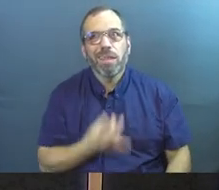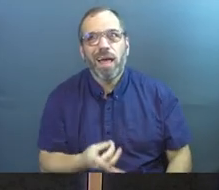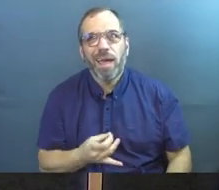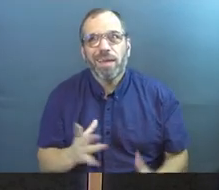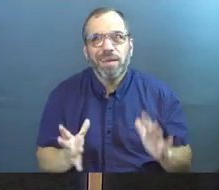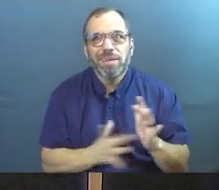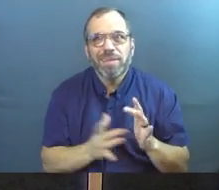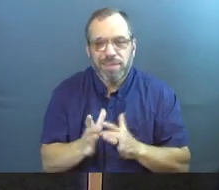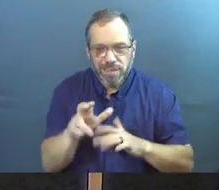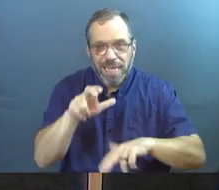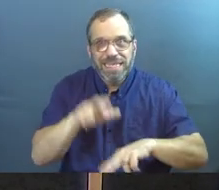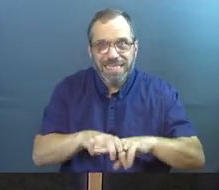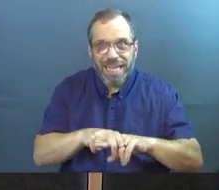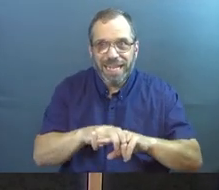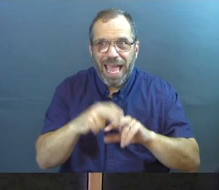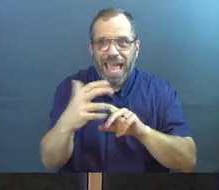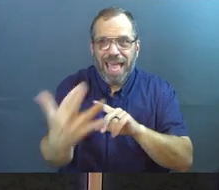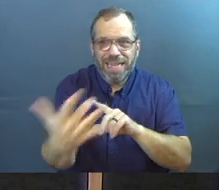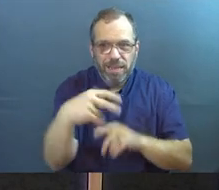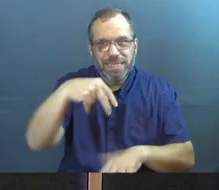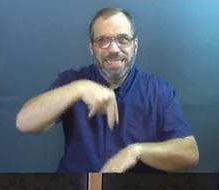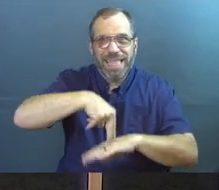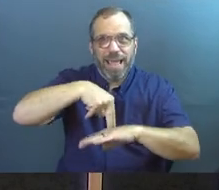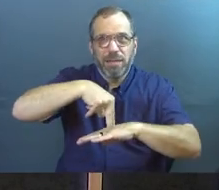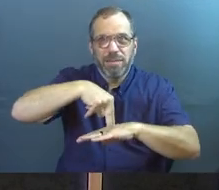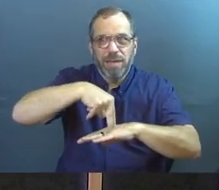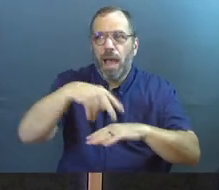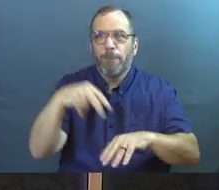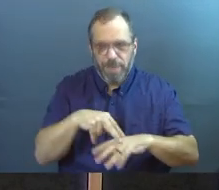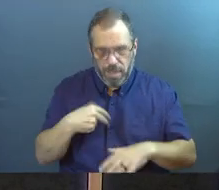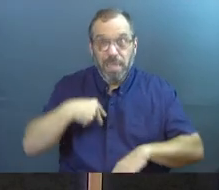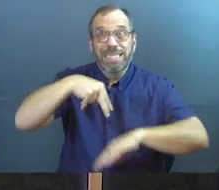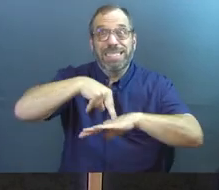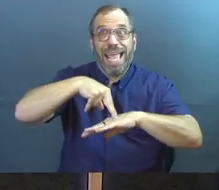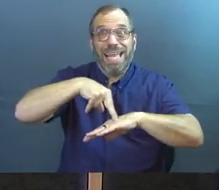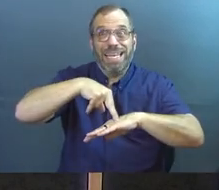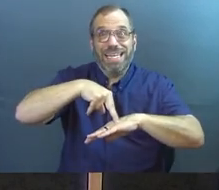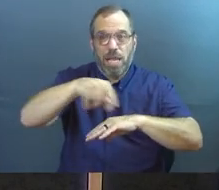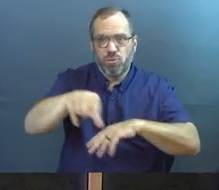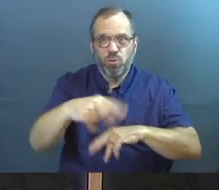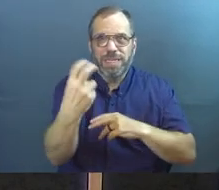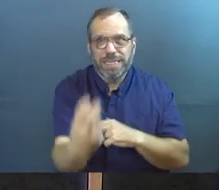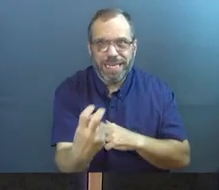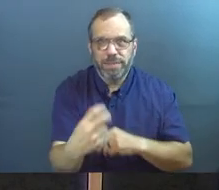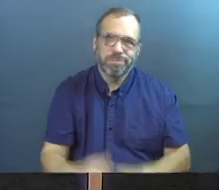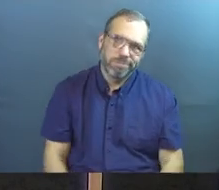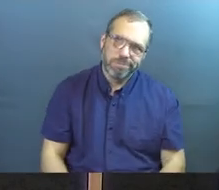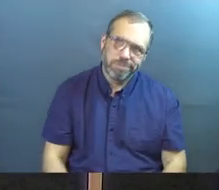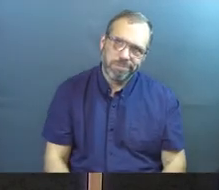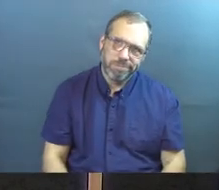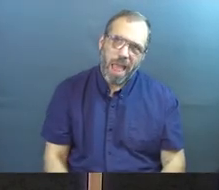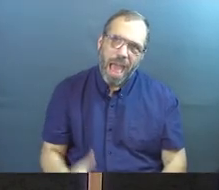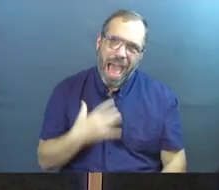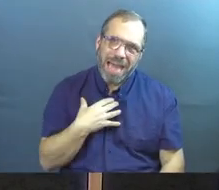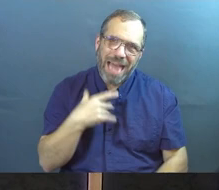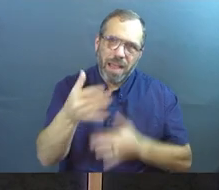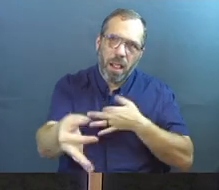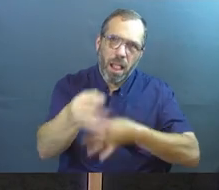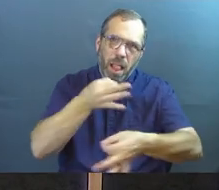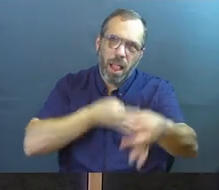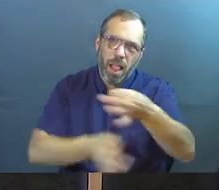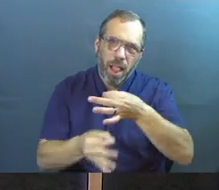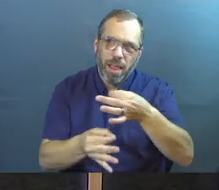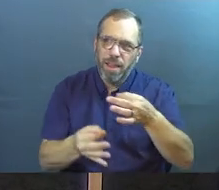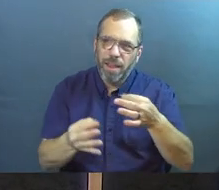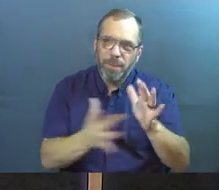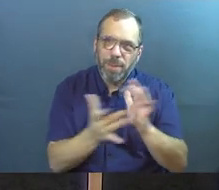he was sitting, and they all had to stand, as opposed to me standing the whole time and you all sitting. I think I'd like to reinstitute a